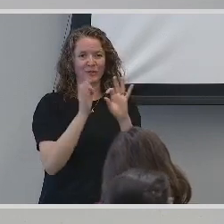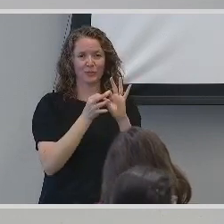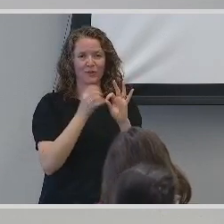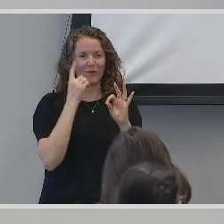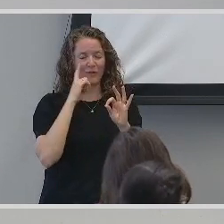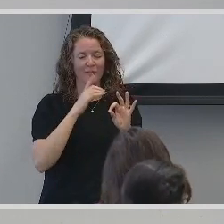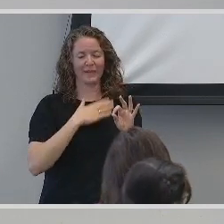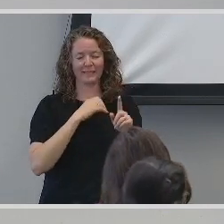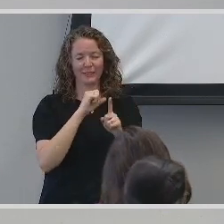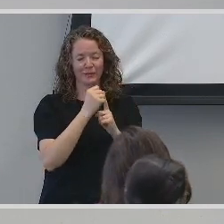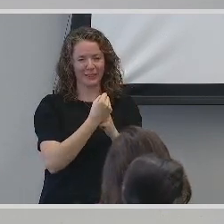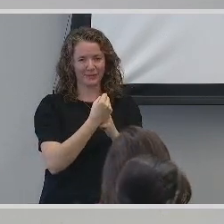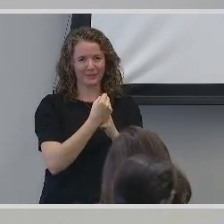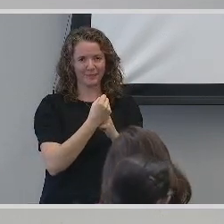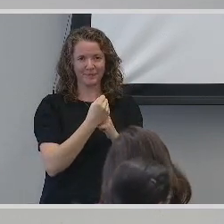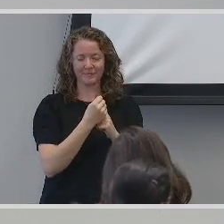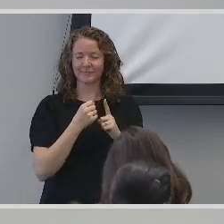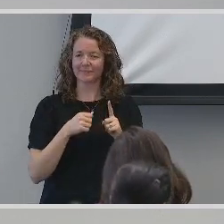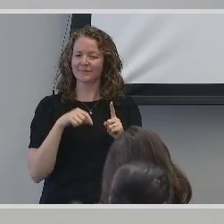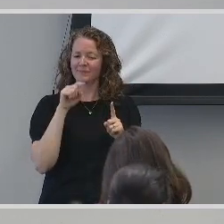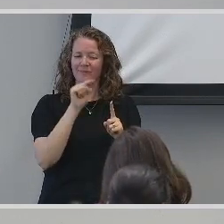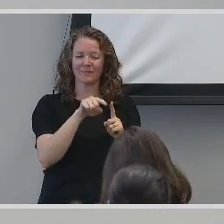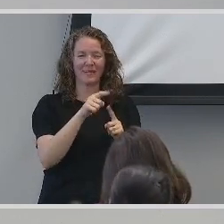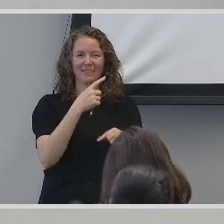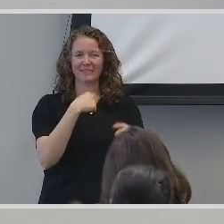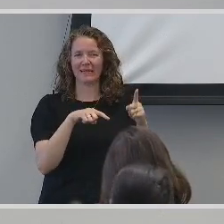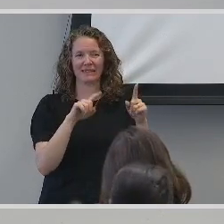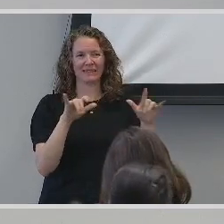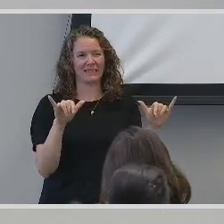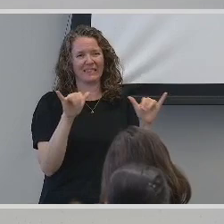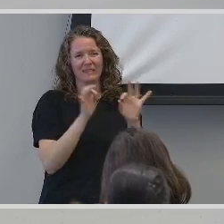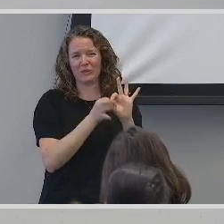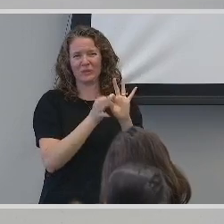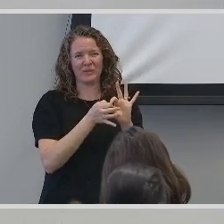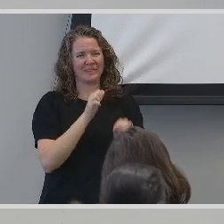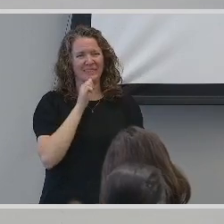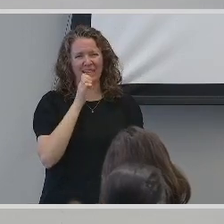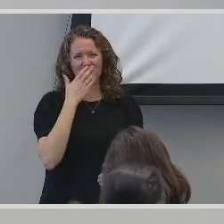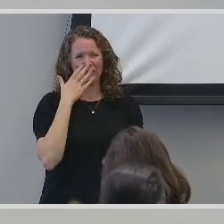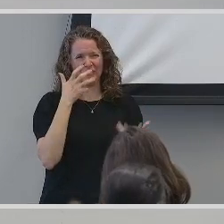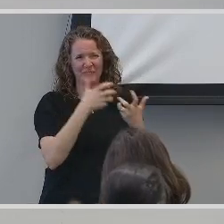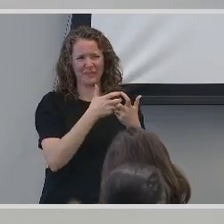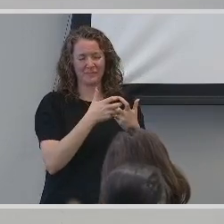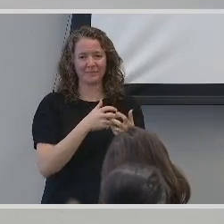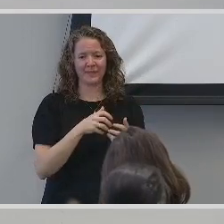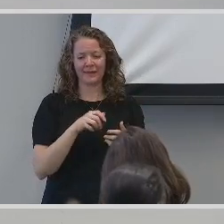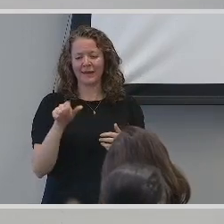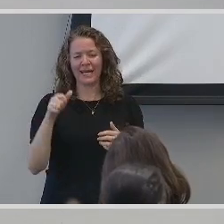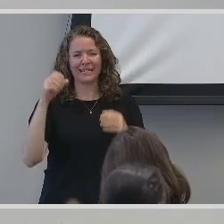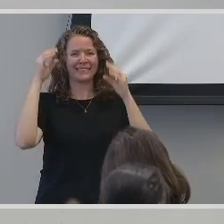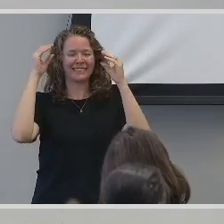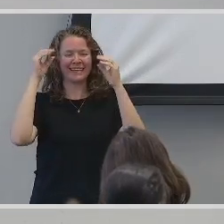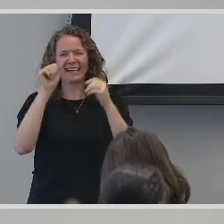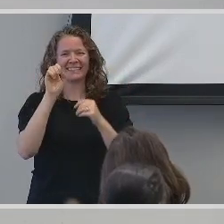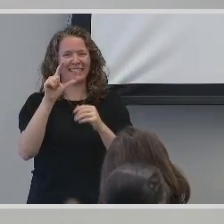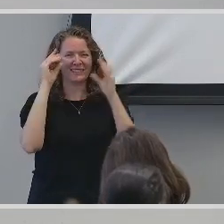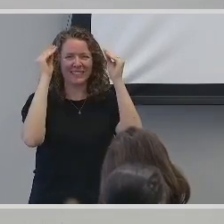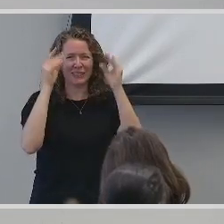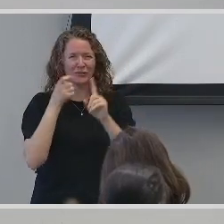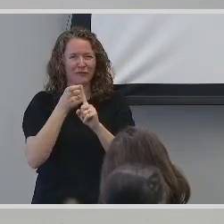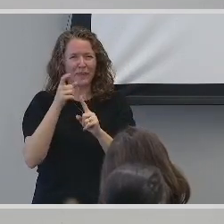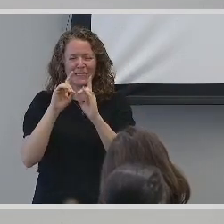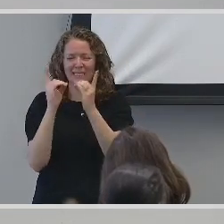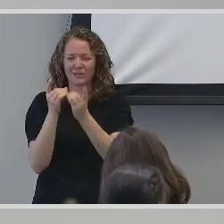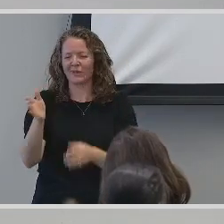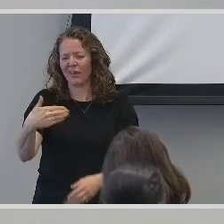language interpreter provided for that interview was not the right fit. They had asked another sign language teacher in the district to interpret